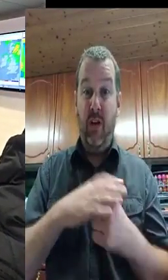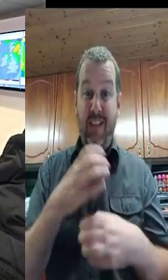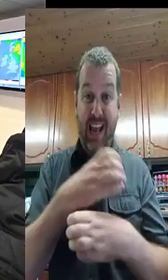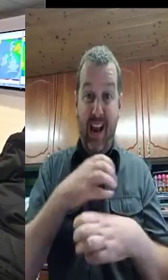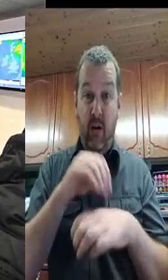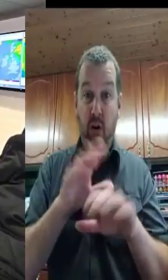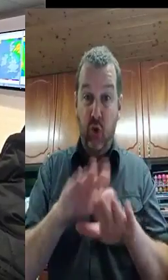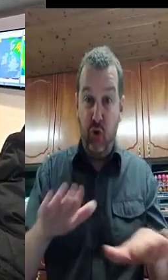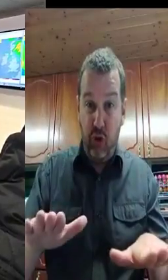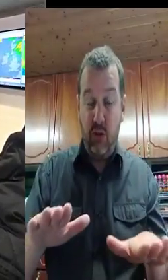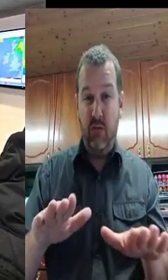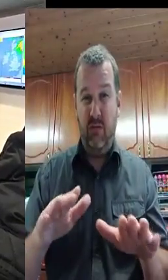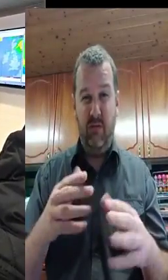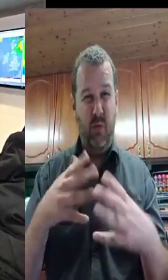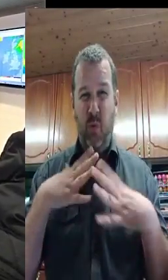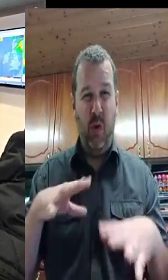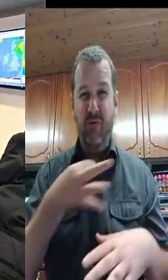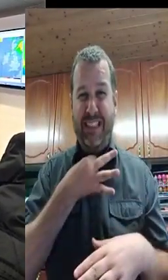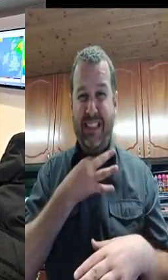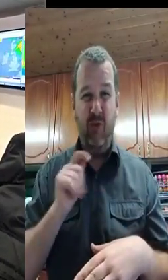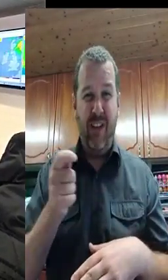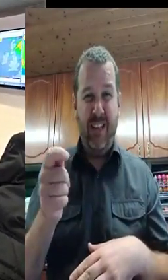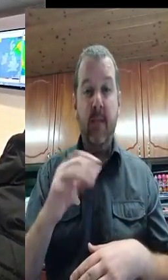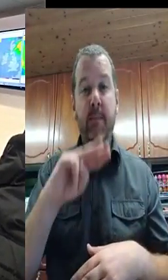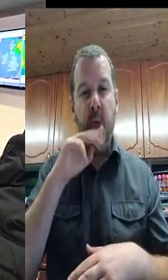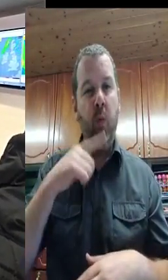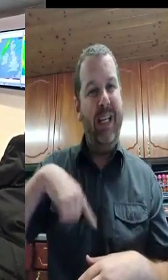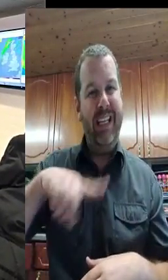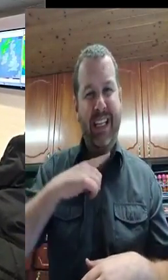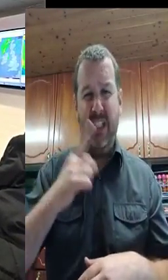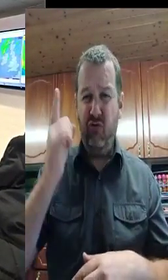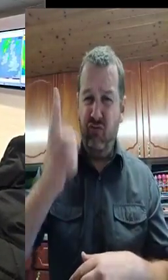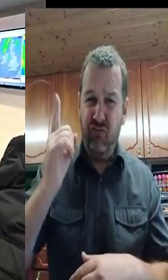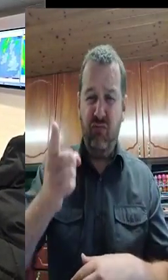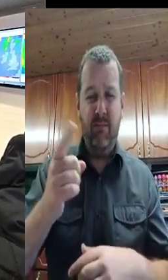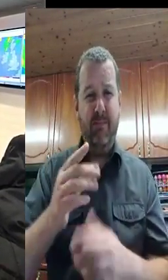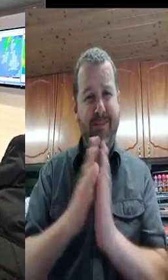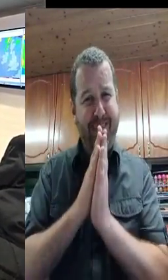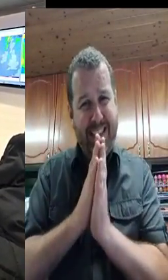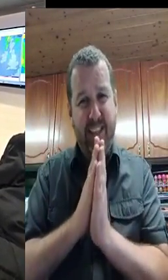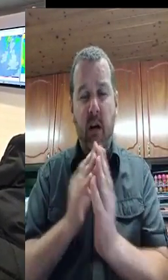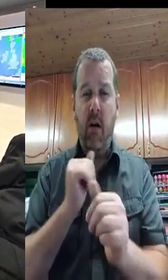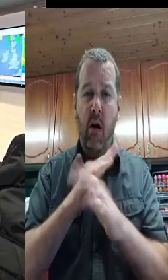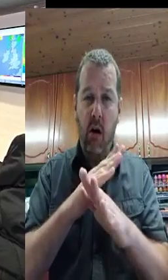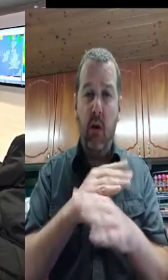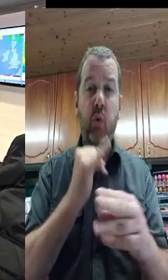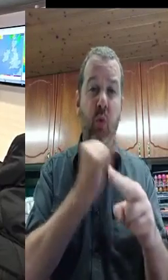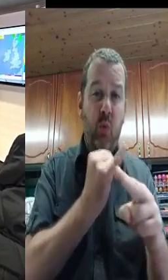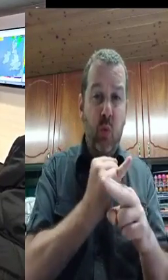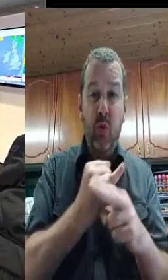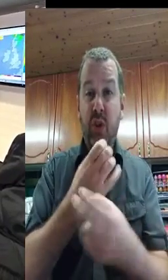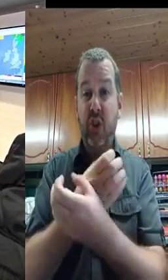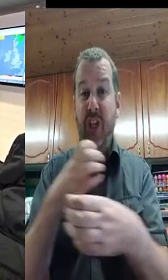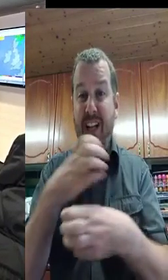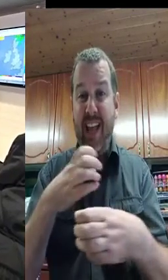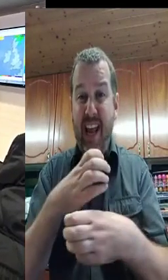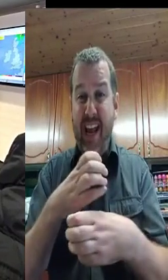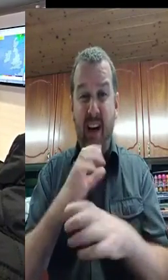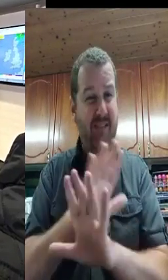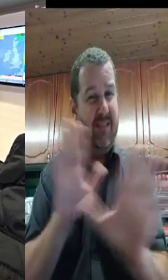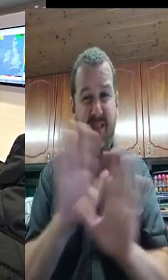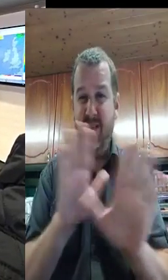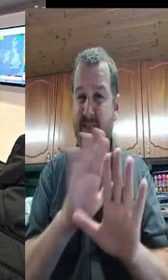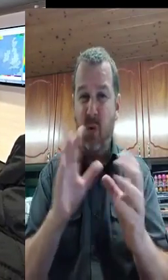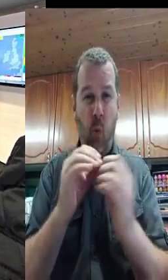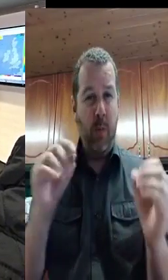due to the risks to children. In the orange areas, we're avoiding people also to take care,